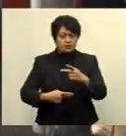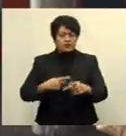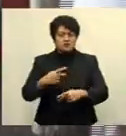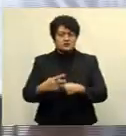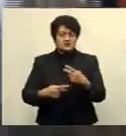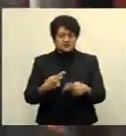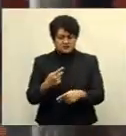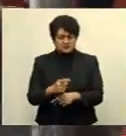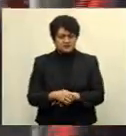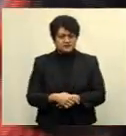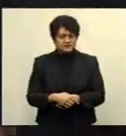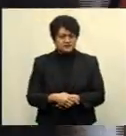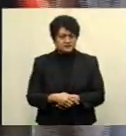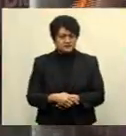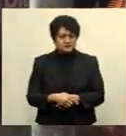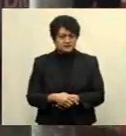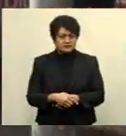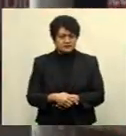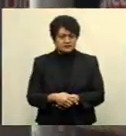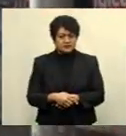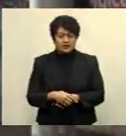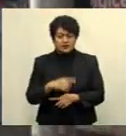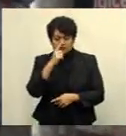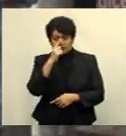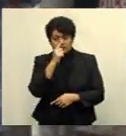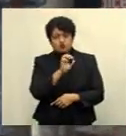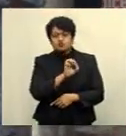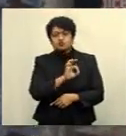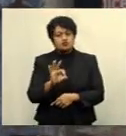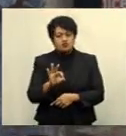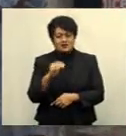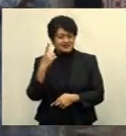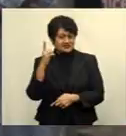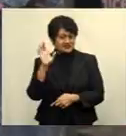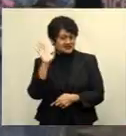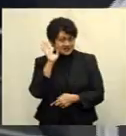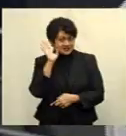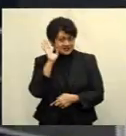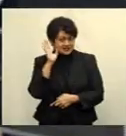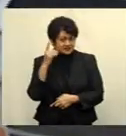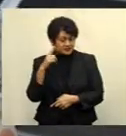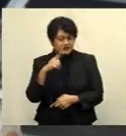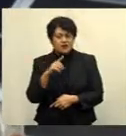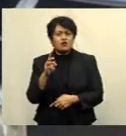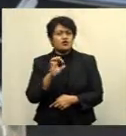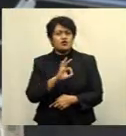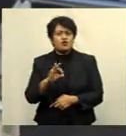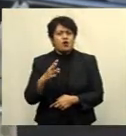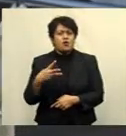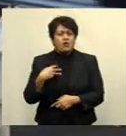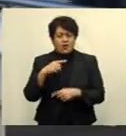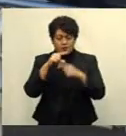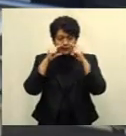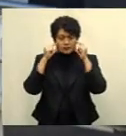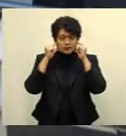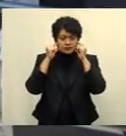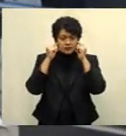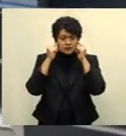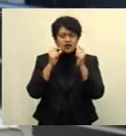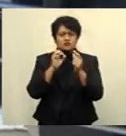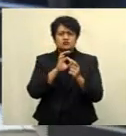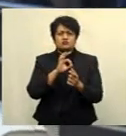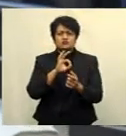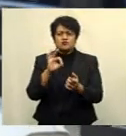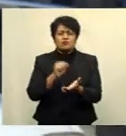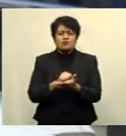in people that are not adhering to that directive. This is not wearing of masks and improperly wearing of masks